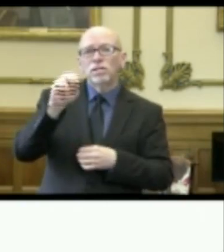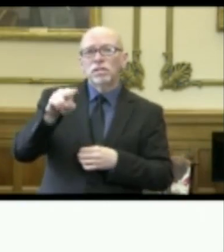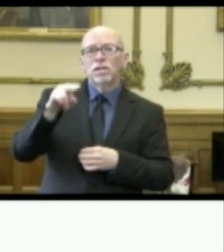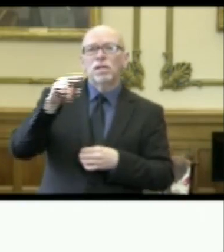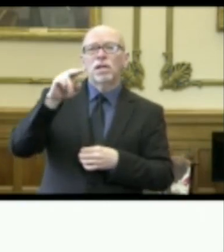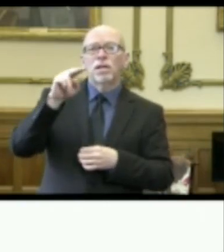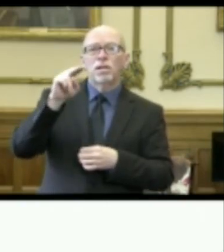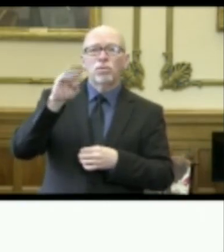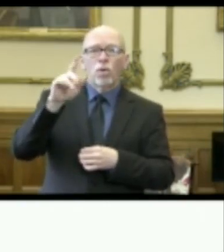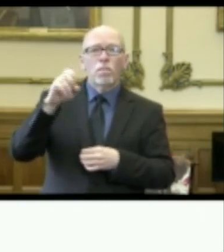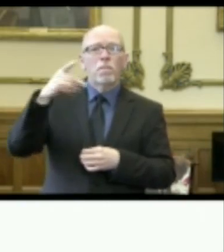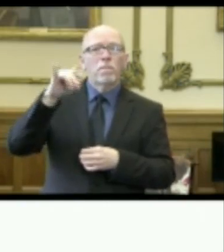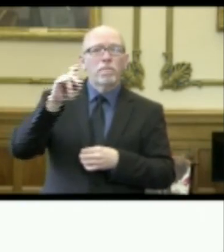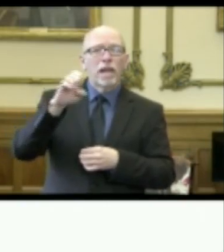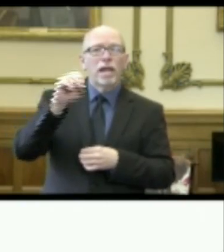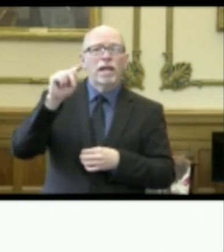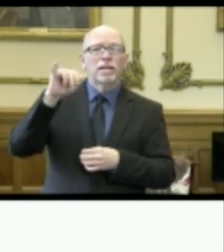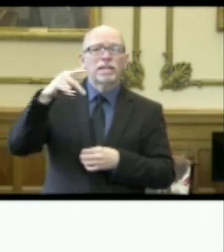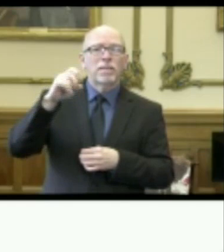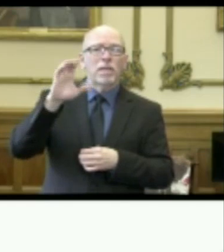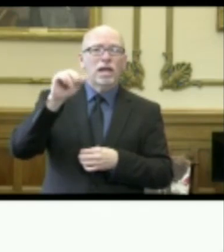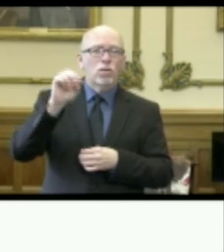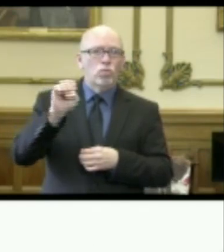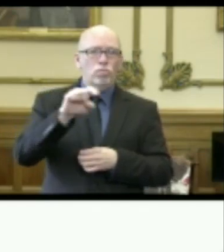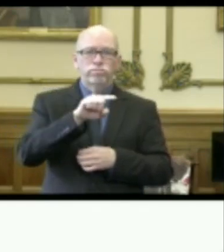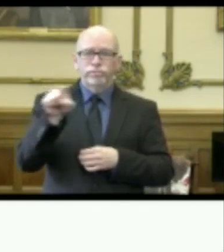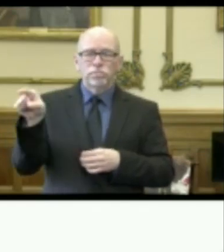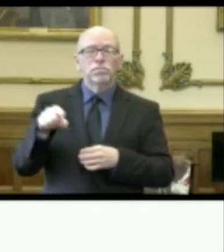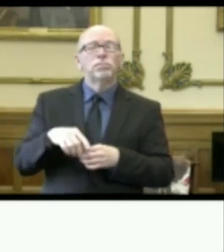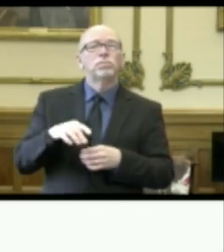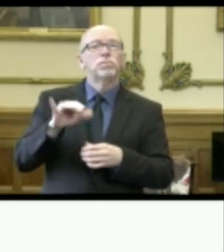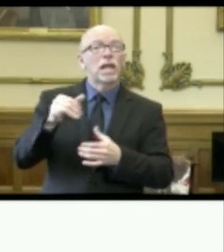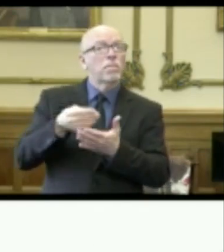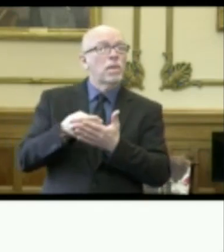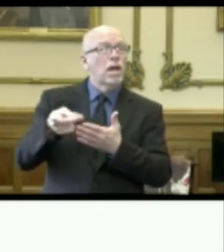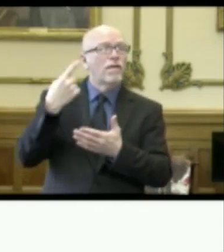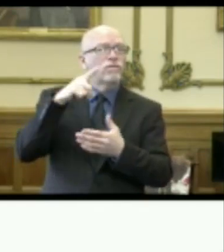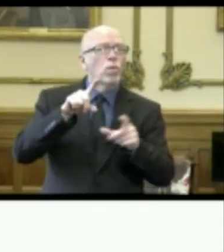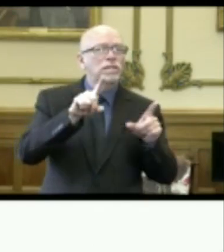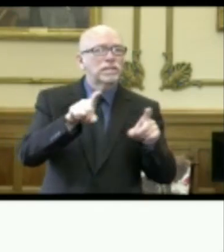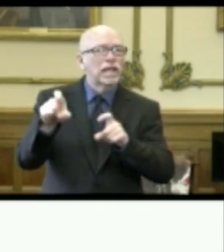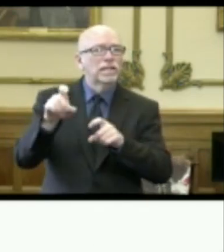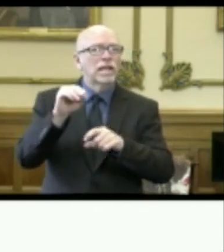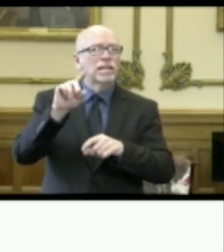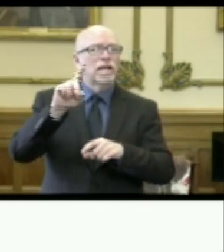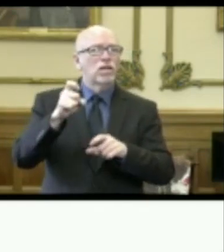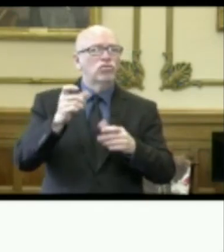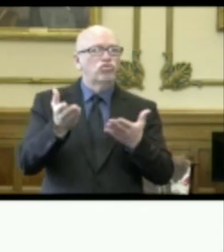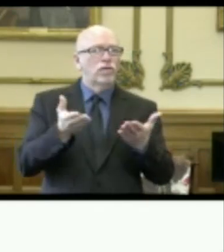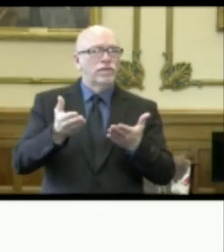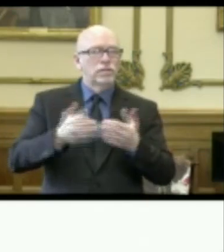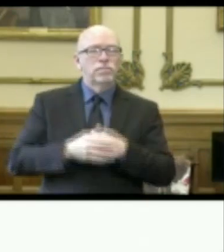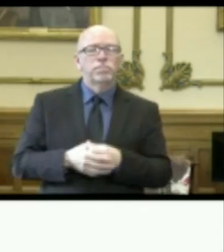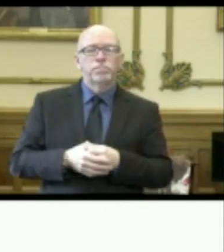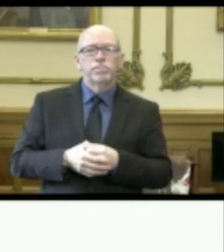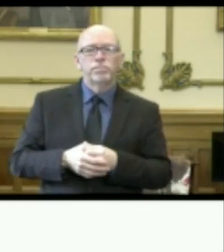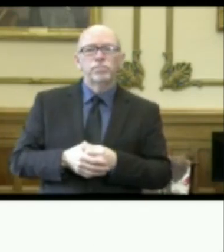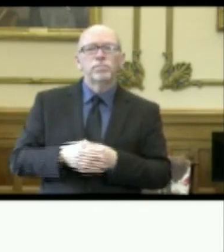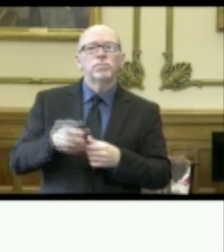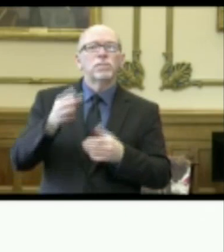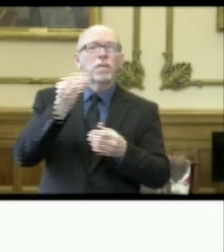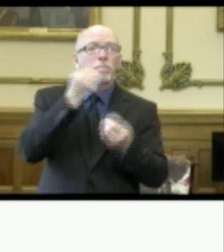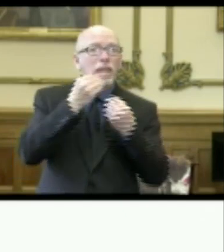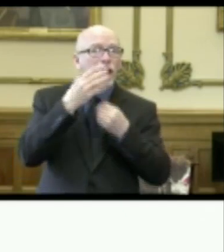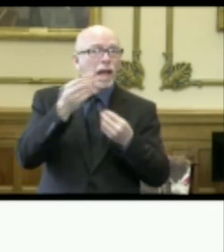Pike, and Tippecanoe. And these funds will be used for testing and diagnostic services, meal and supply